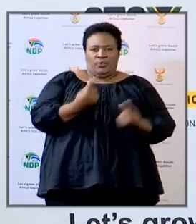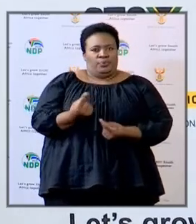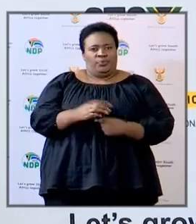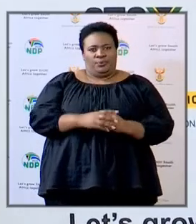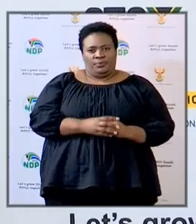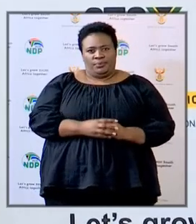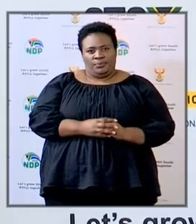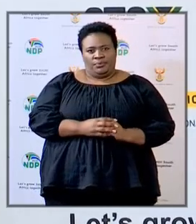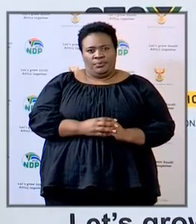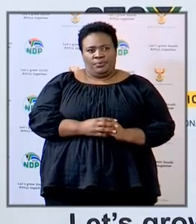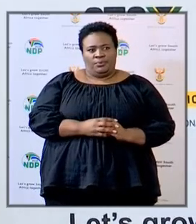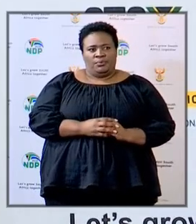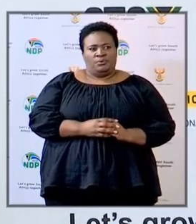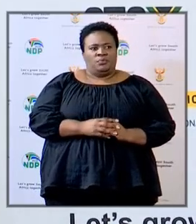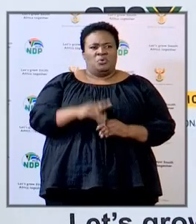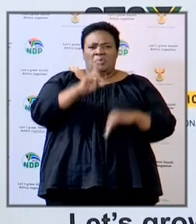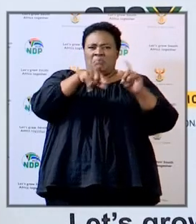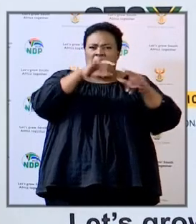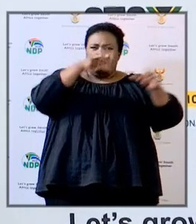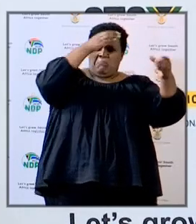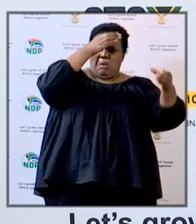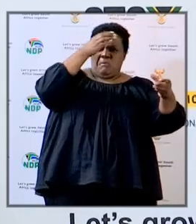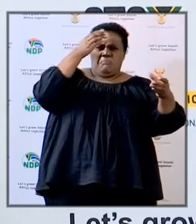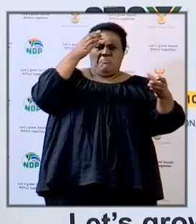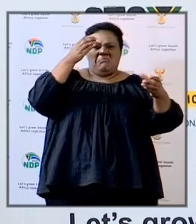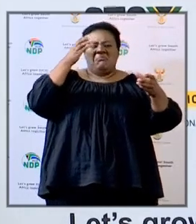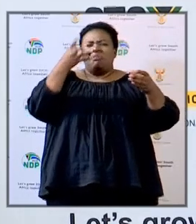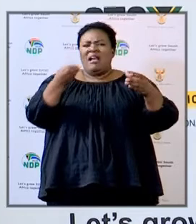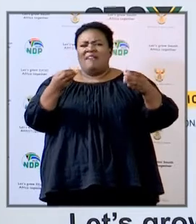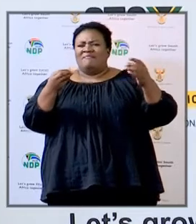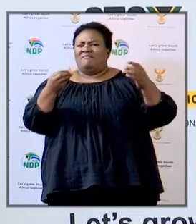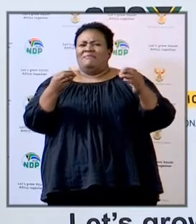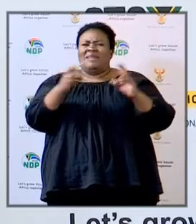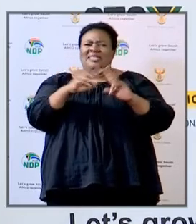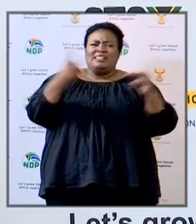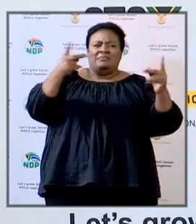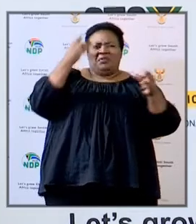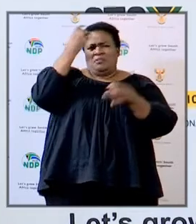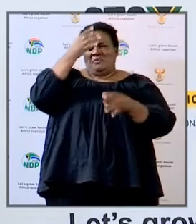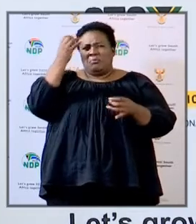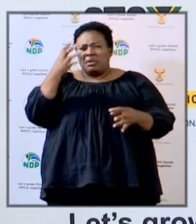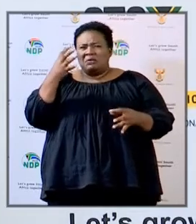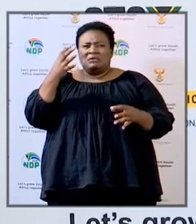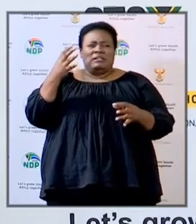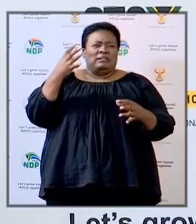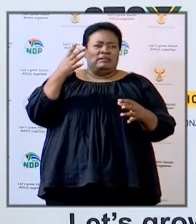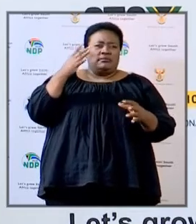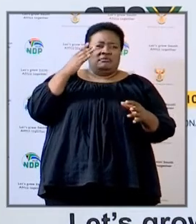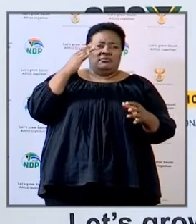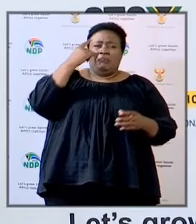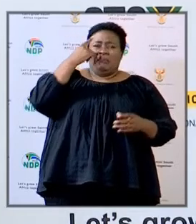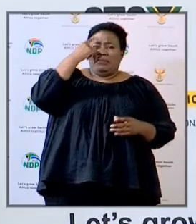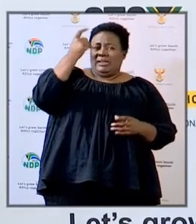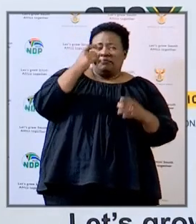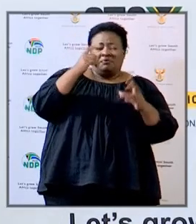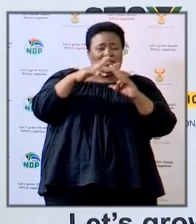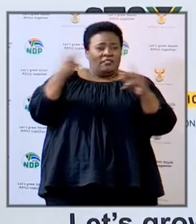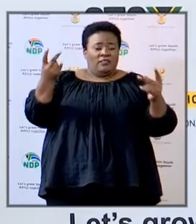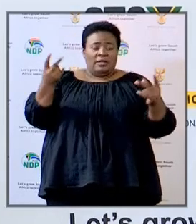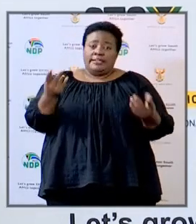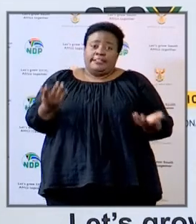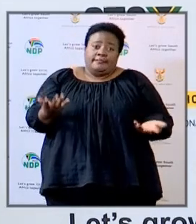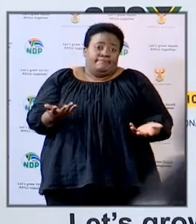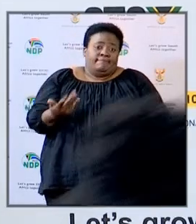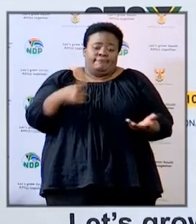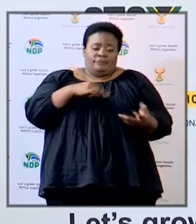doing so in terms of experts having contradictory information we as